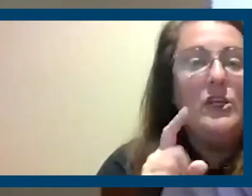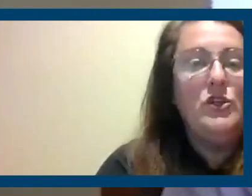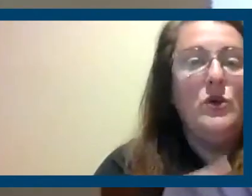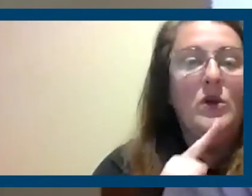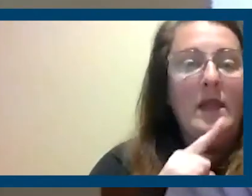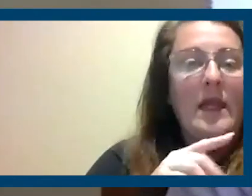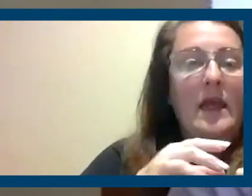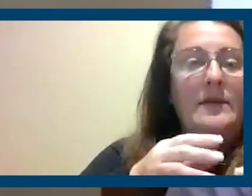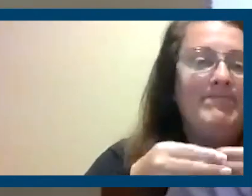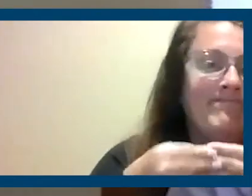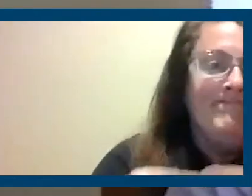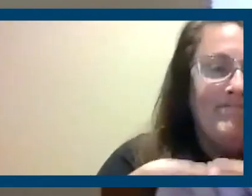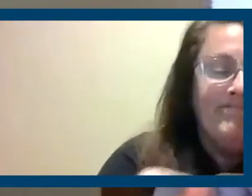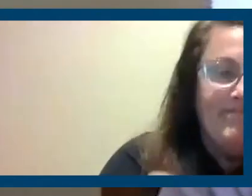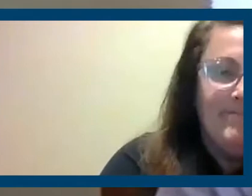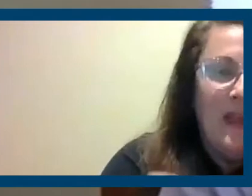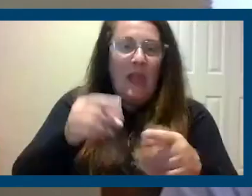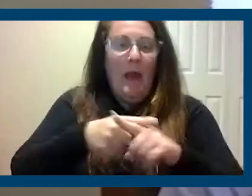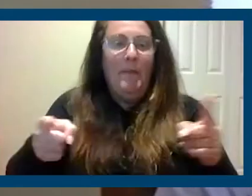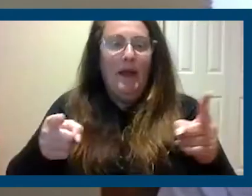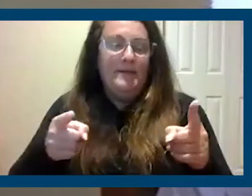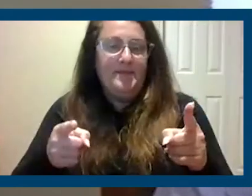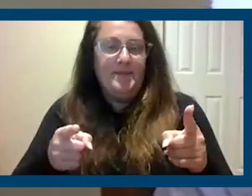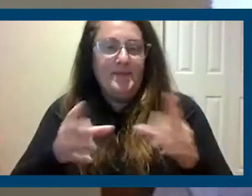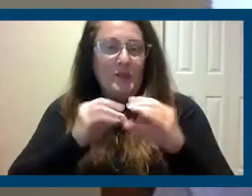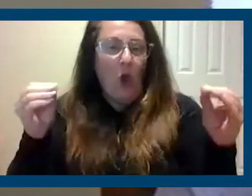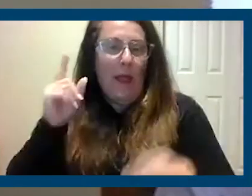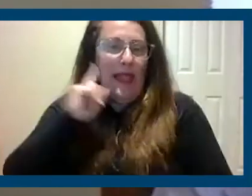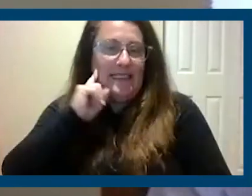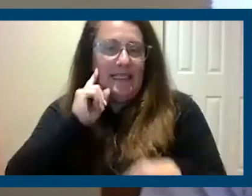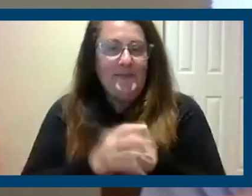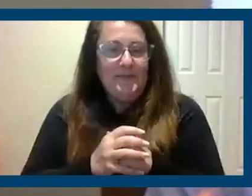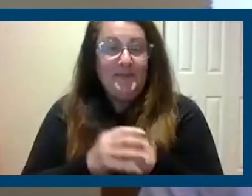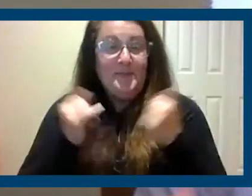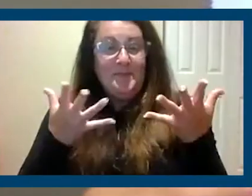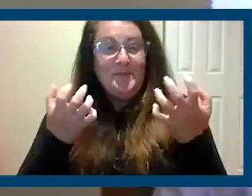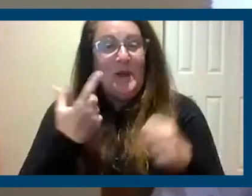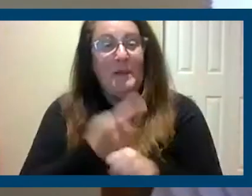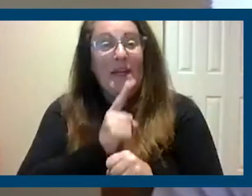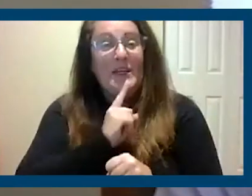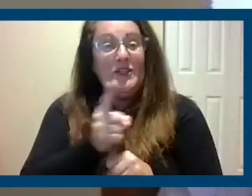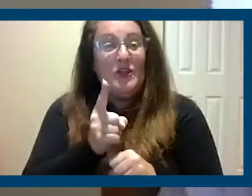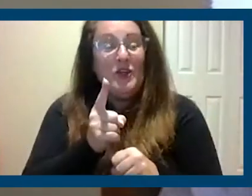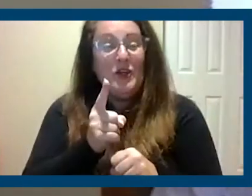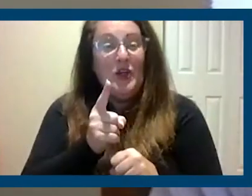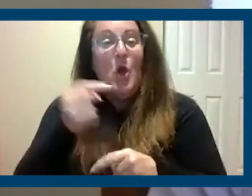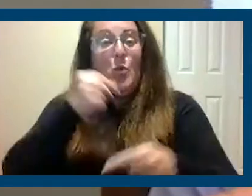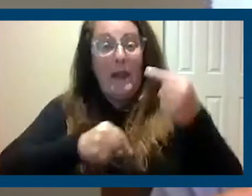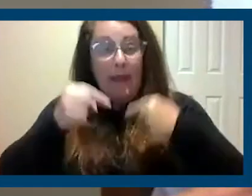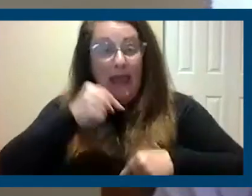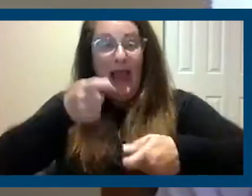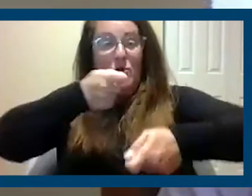But it fell on deaf ears. This is why we need to make sure that we repeal and replace